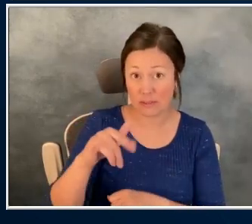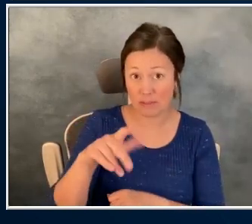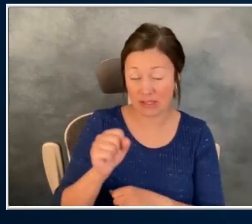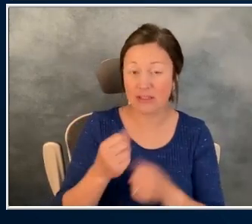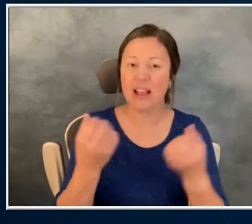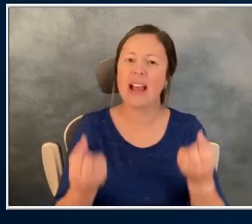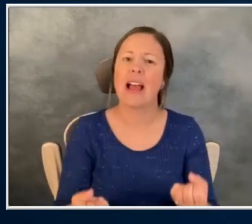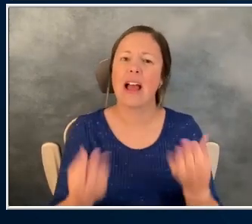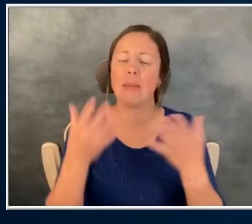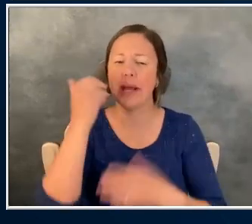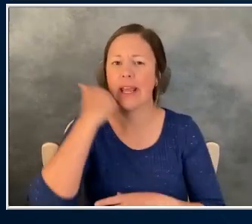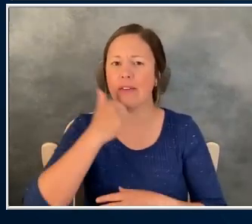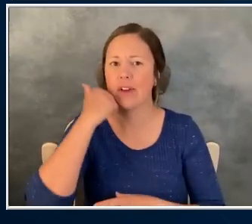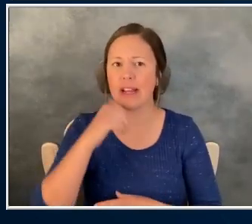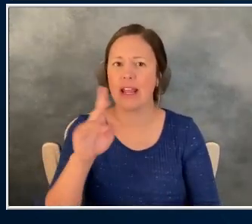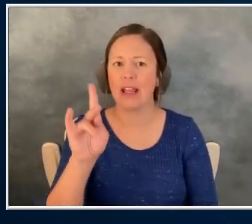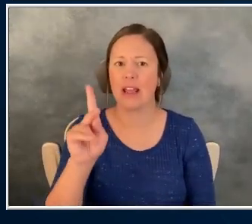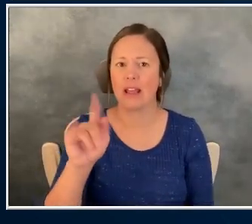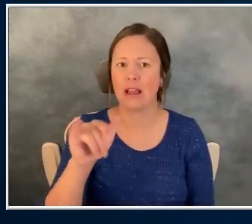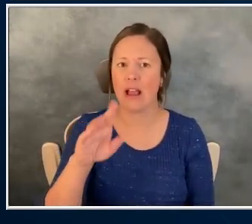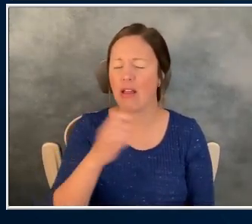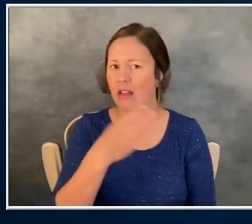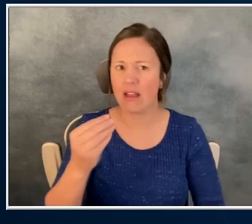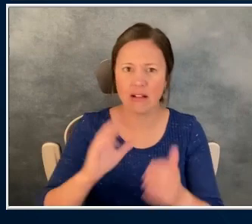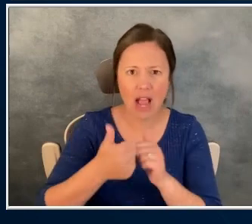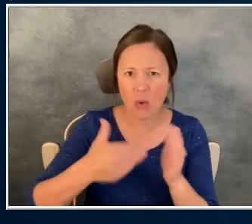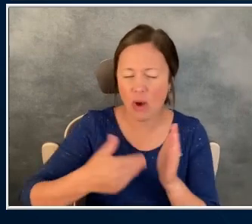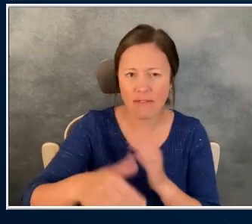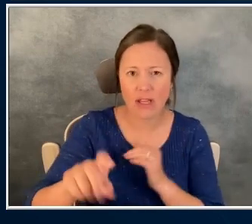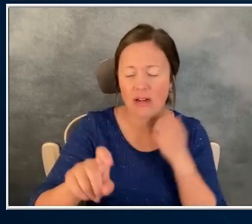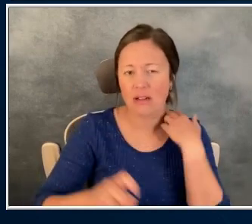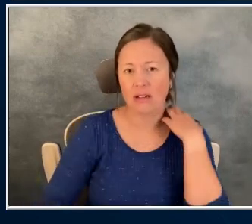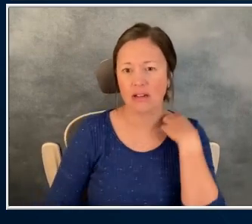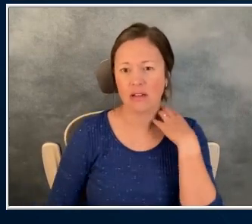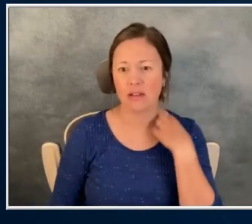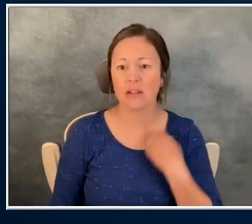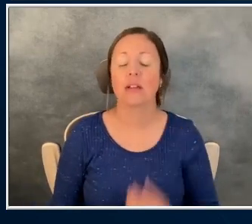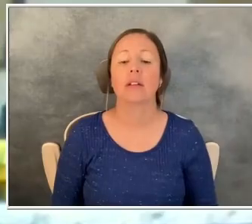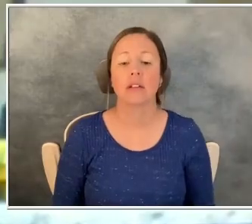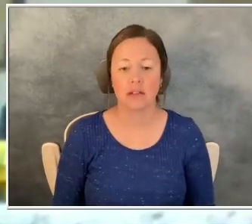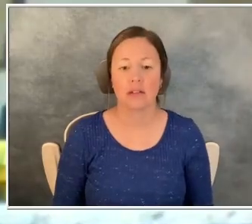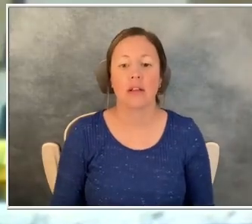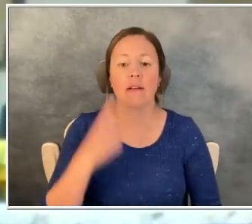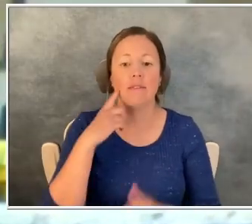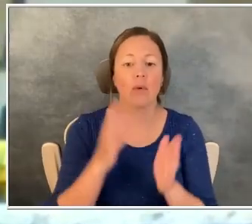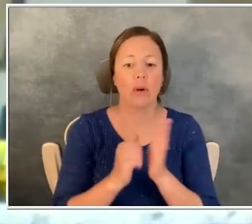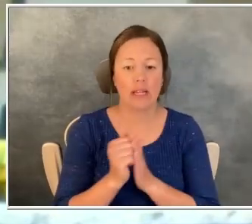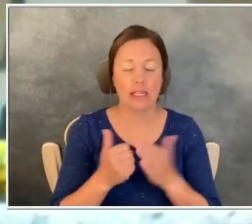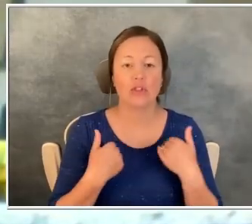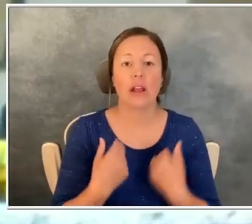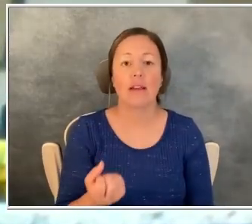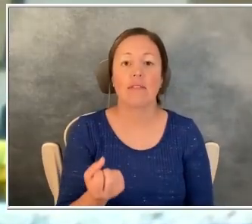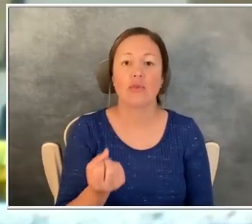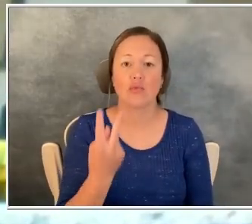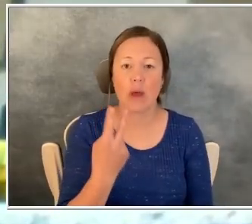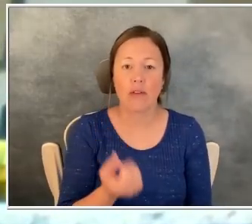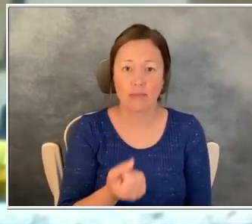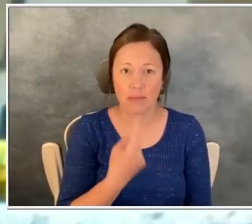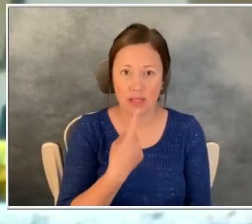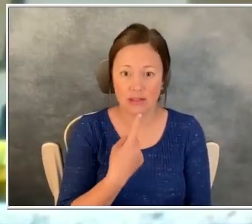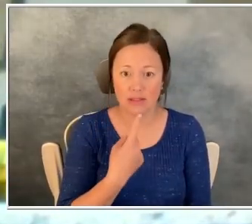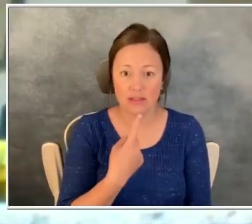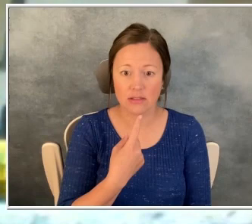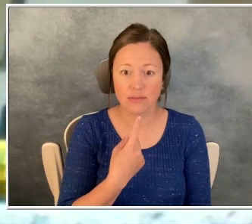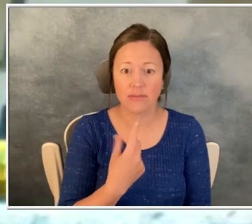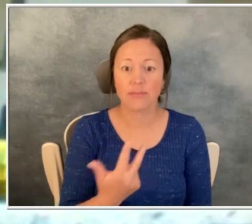do you take a day, Kyle? And how often do you take them? For cancer, I'd take 12 pills, um, three